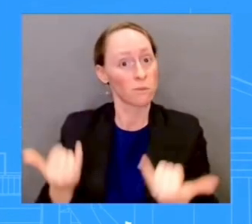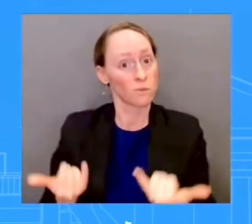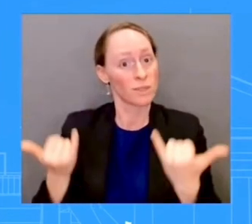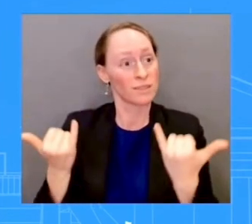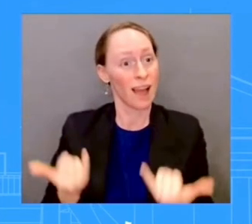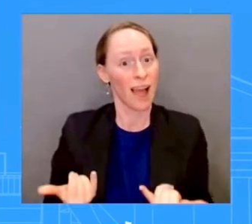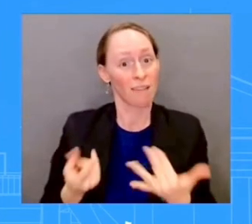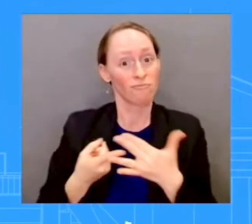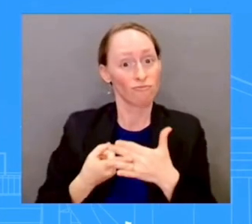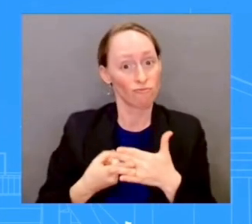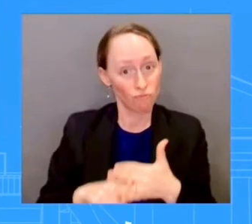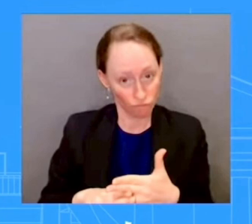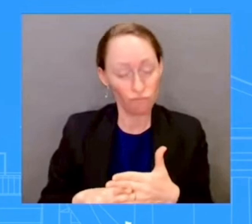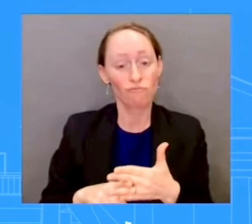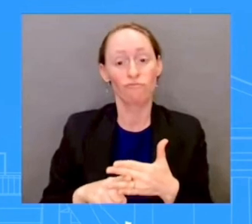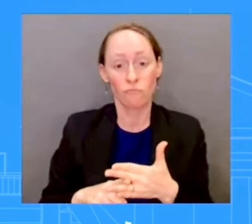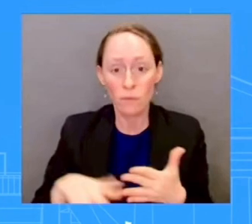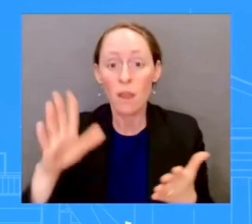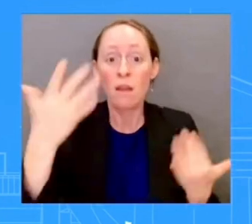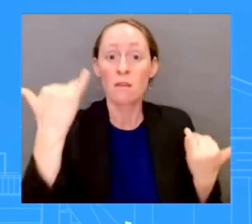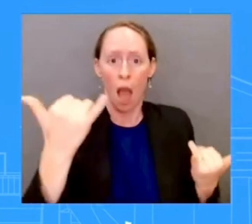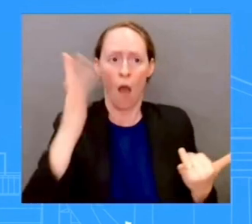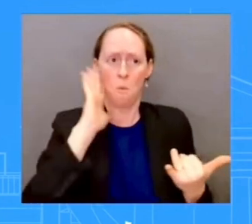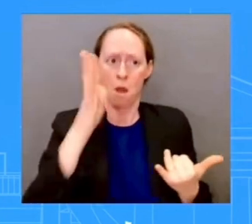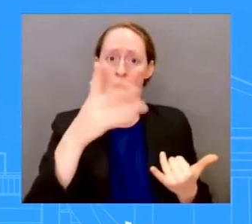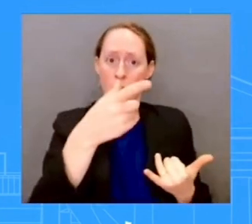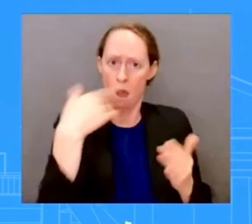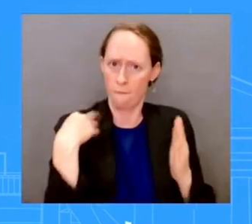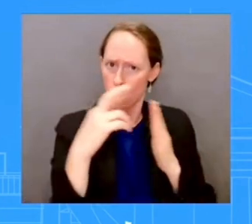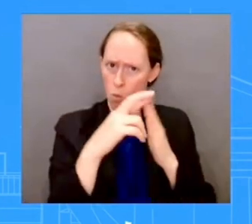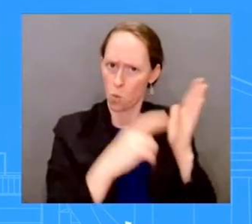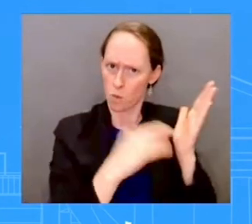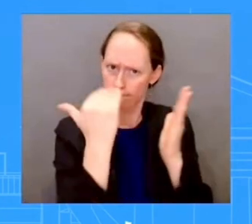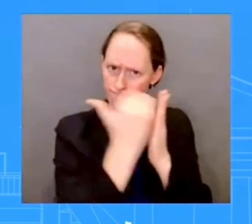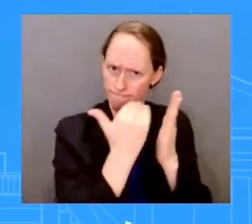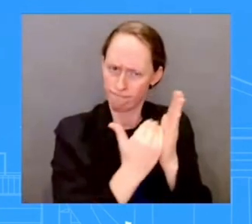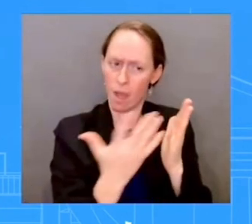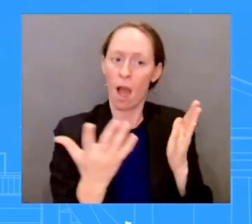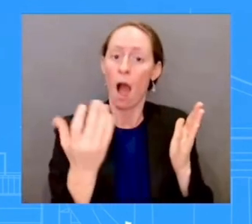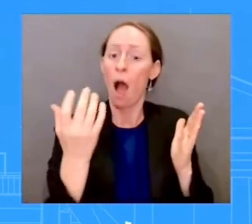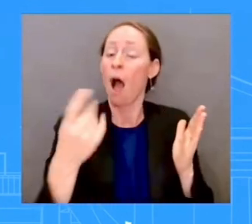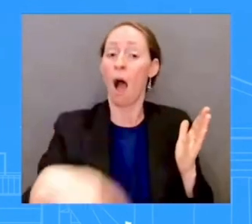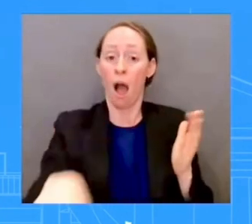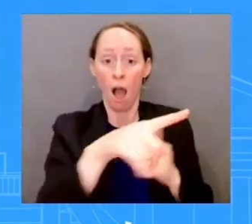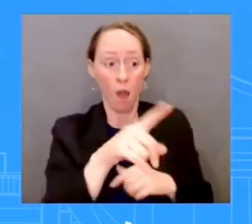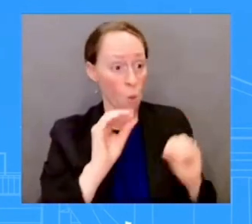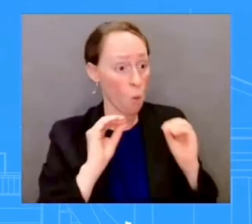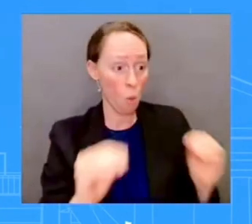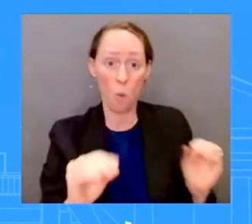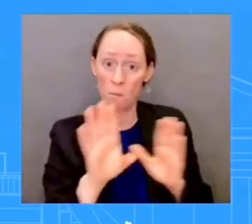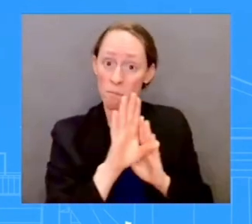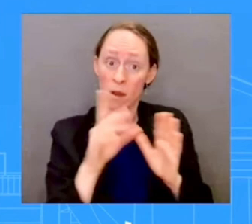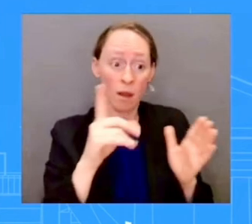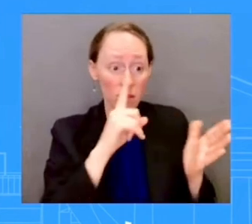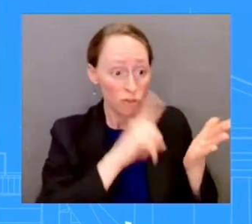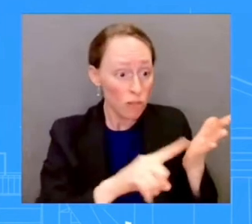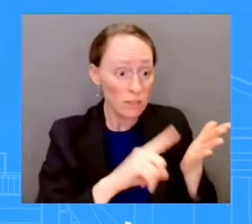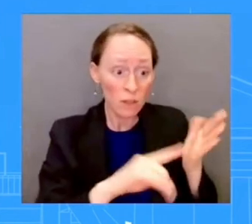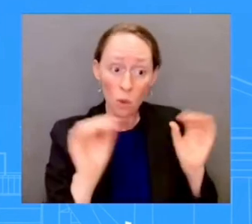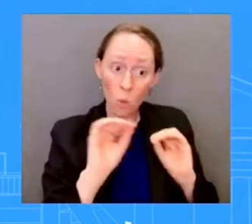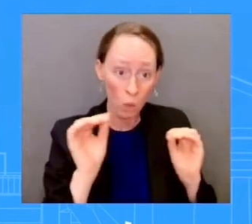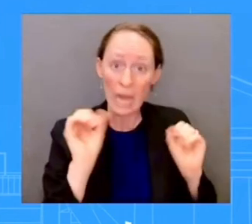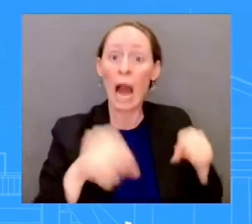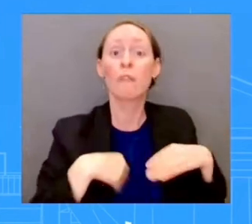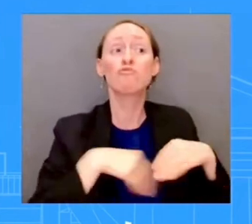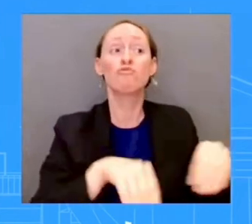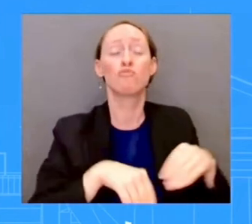out of the hands of criminals. Now, this action that a majority of Americans want to see, a majority of gun owners also